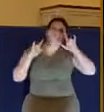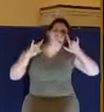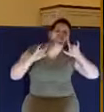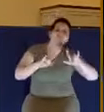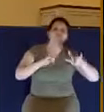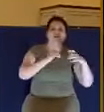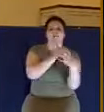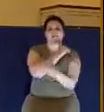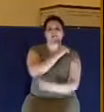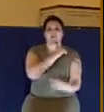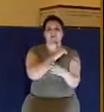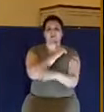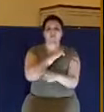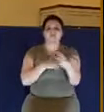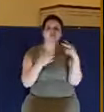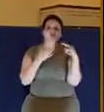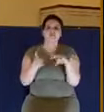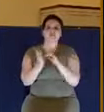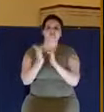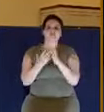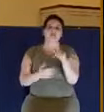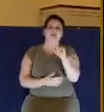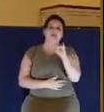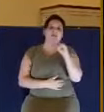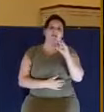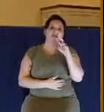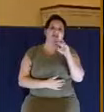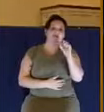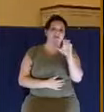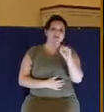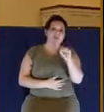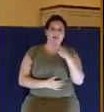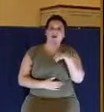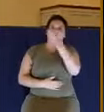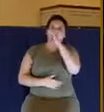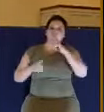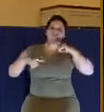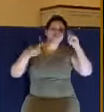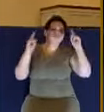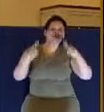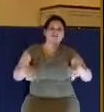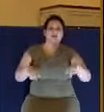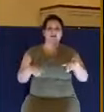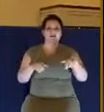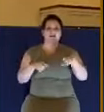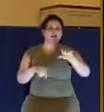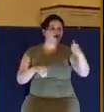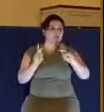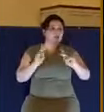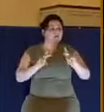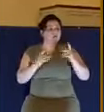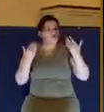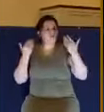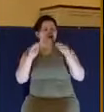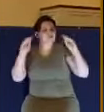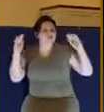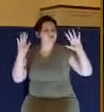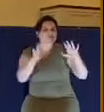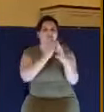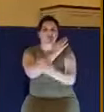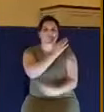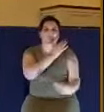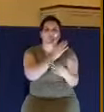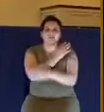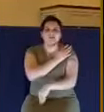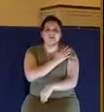see this in Leviticus. God commands others to be gracious to the poor, to leave